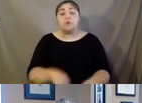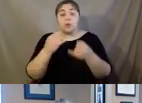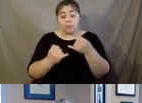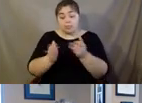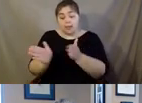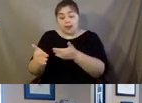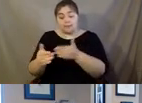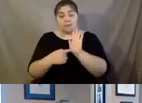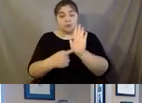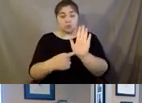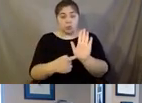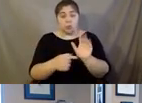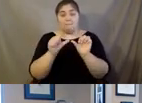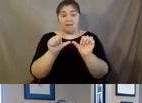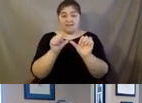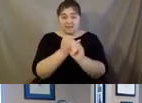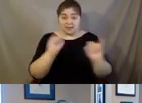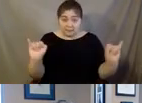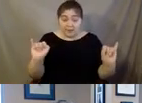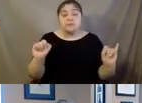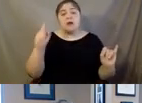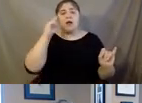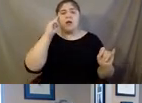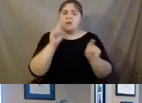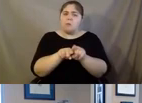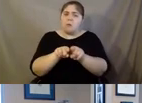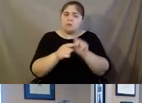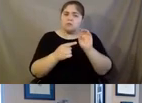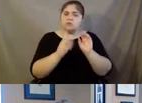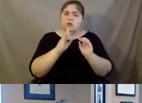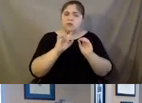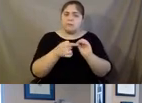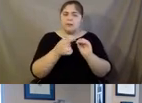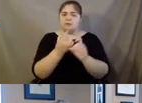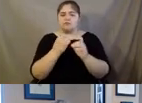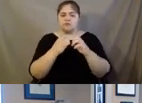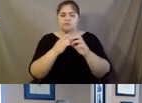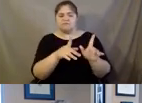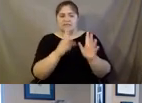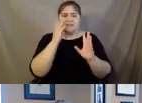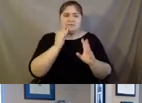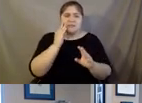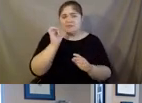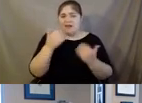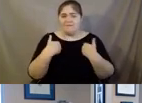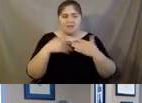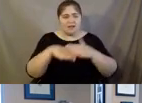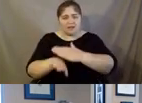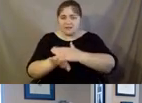maintaining independence, I think also speaks to that structural experience of lack of access, right?